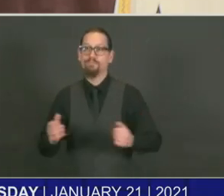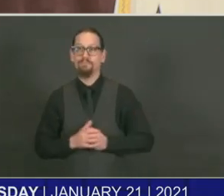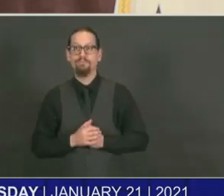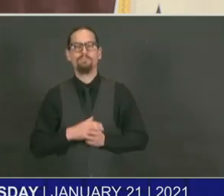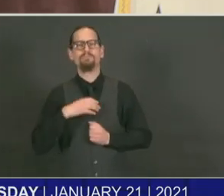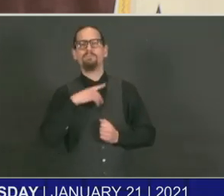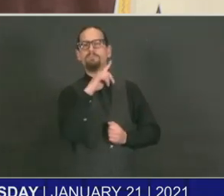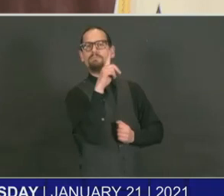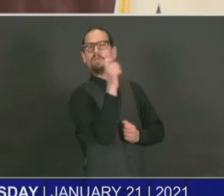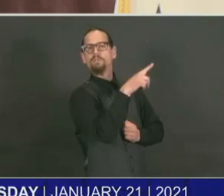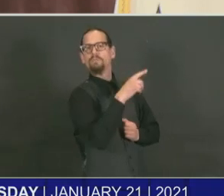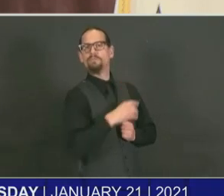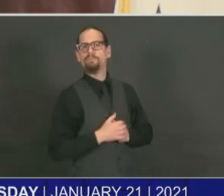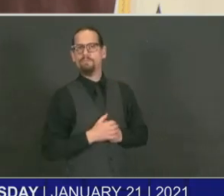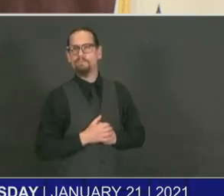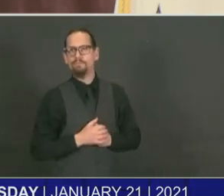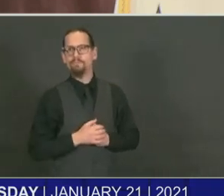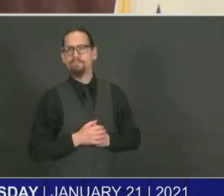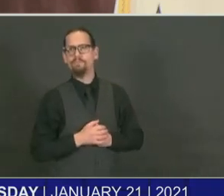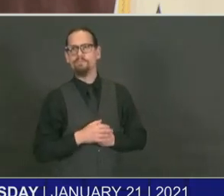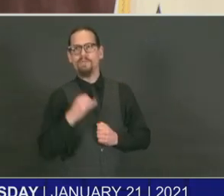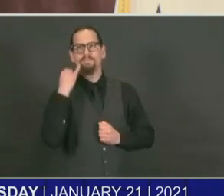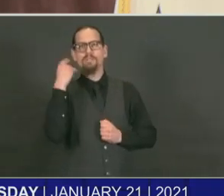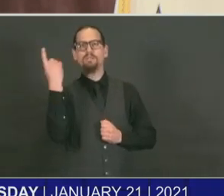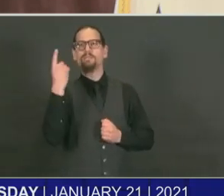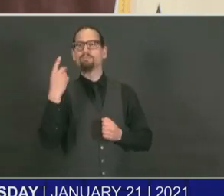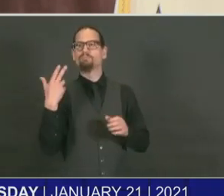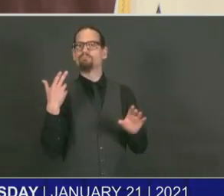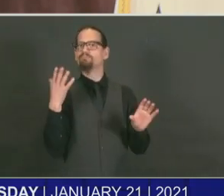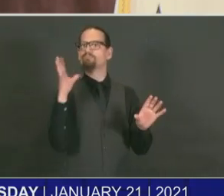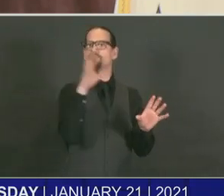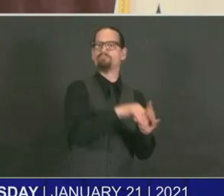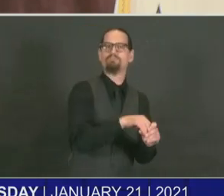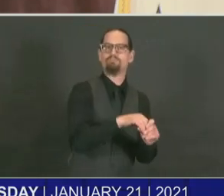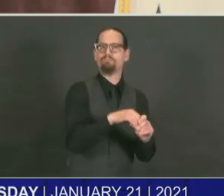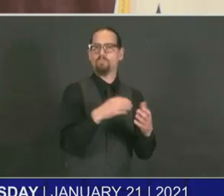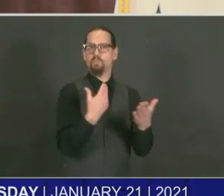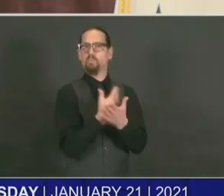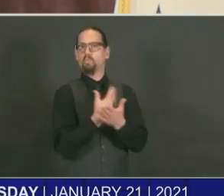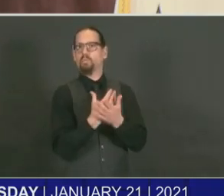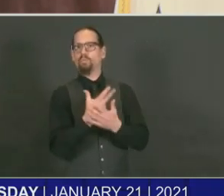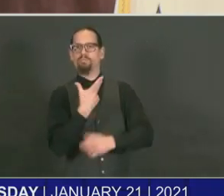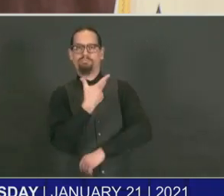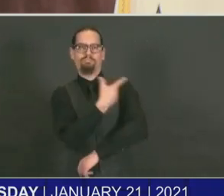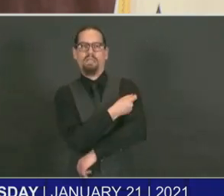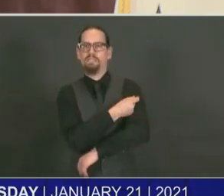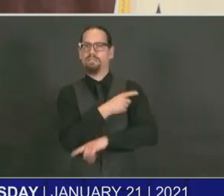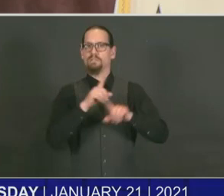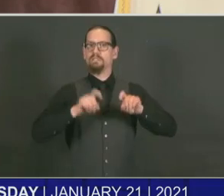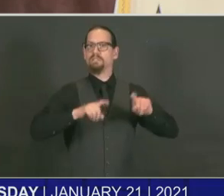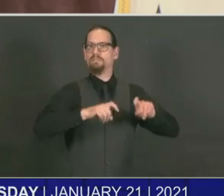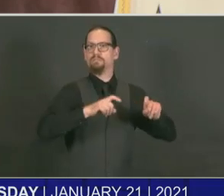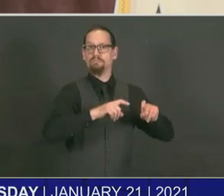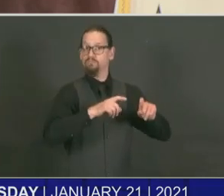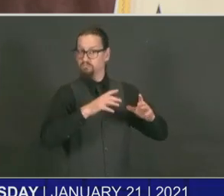potentials, are they removed from the list of someone who received one of the Pfizer or Moderna vaccines?